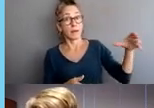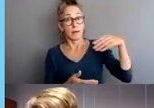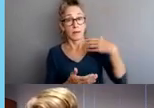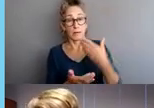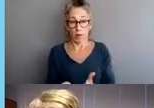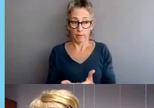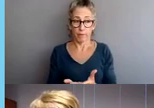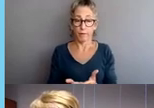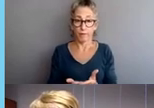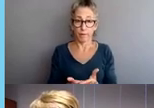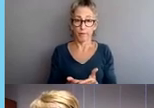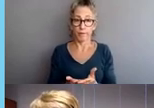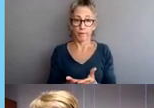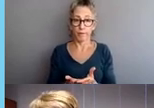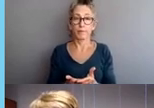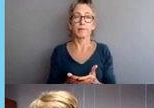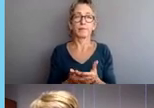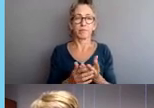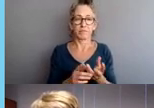complainant.